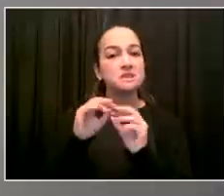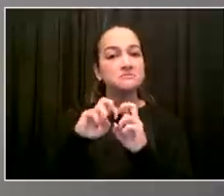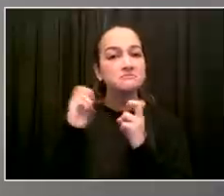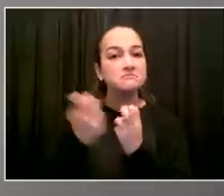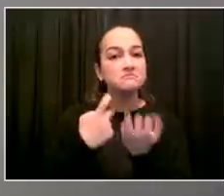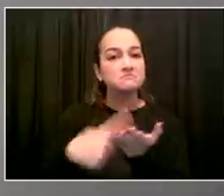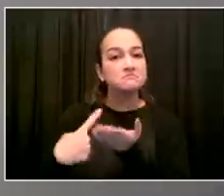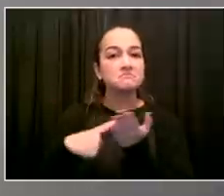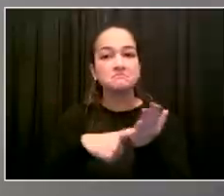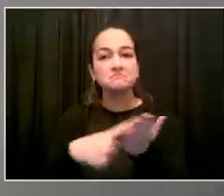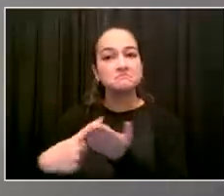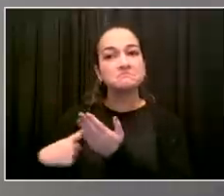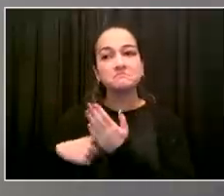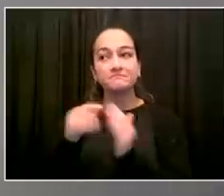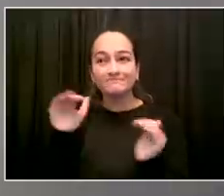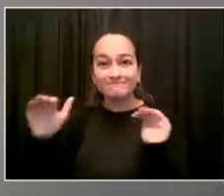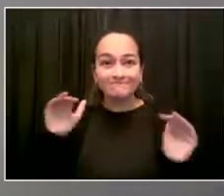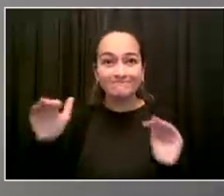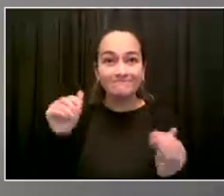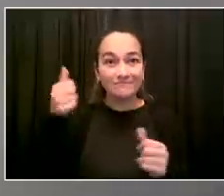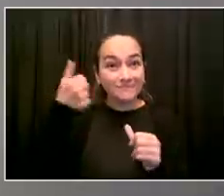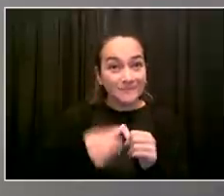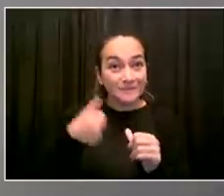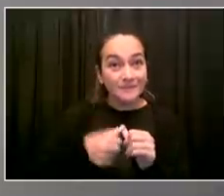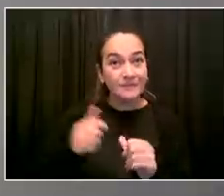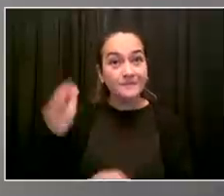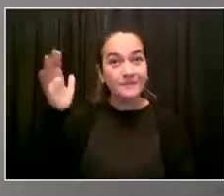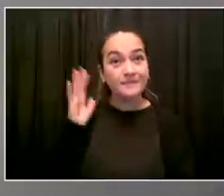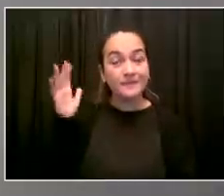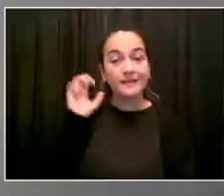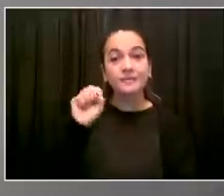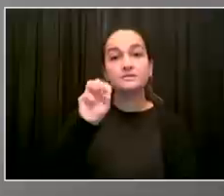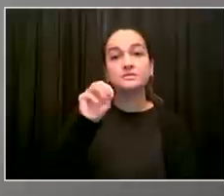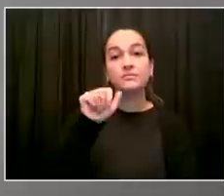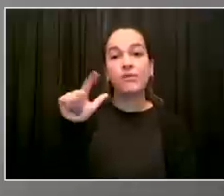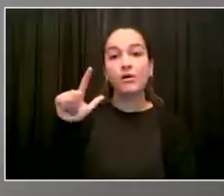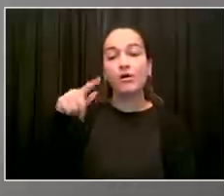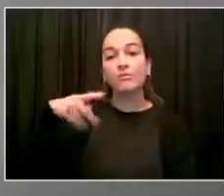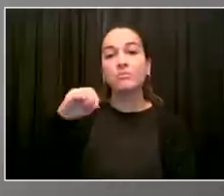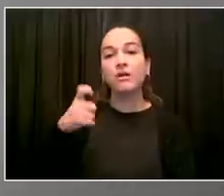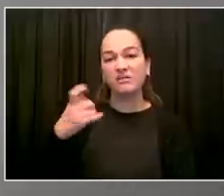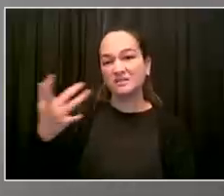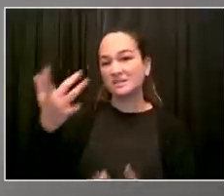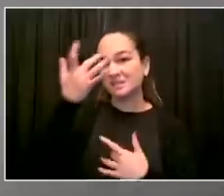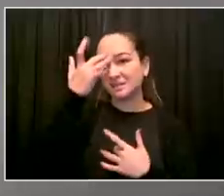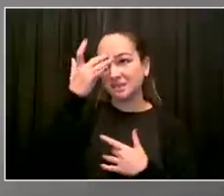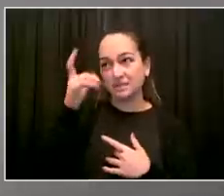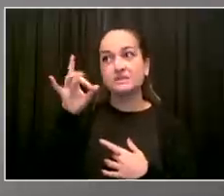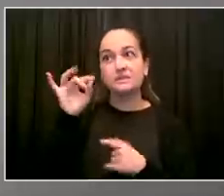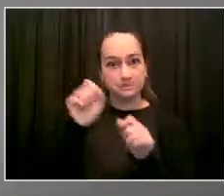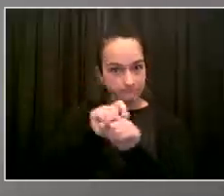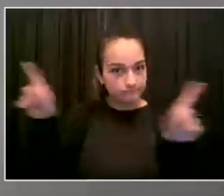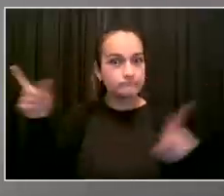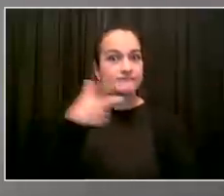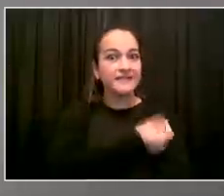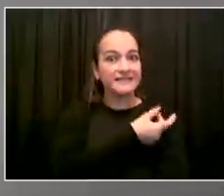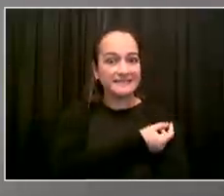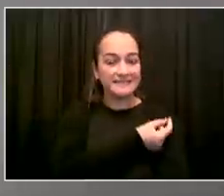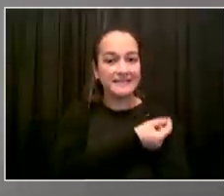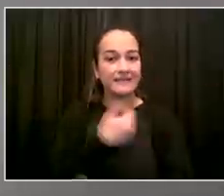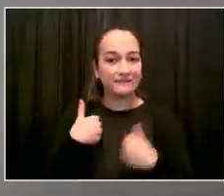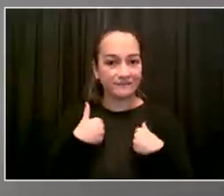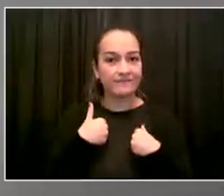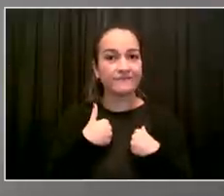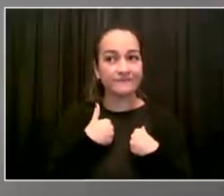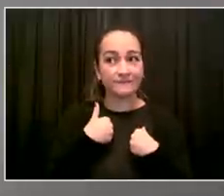I have the scar of taking vaccinia, which was a very dangerous vaccination that people actually died of. But happily, my